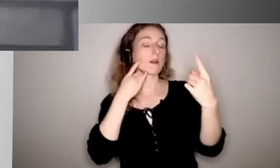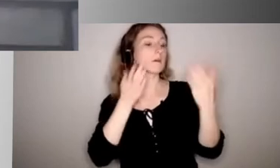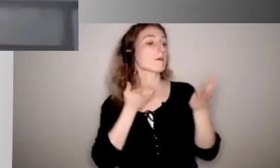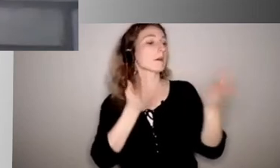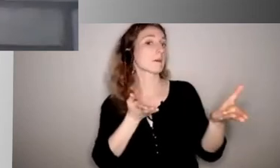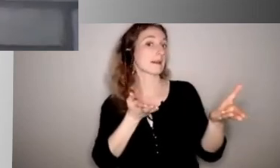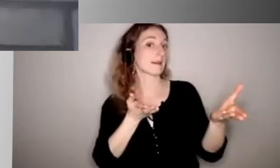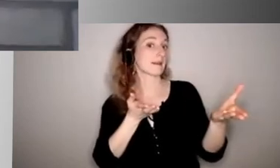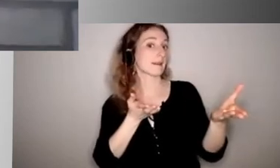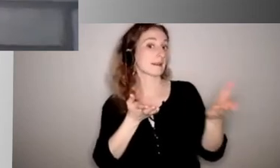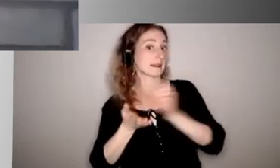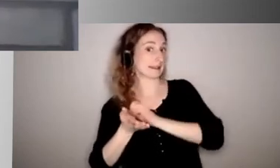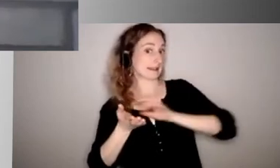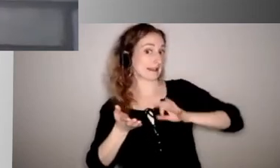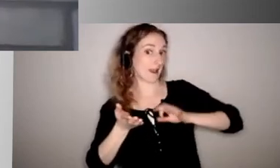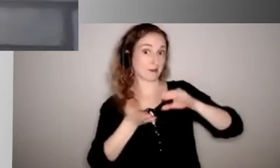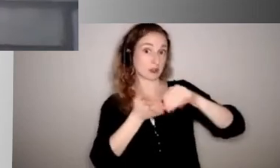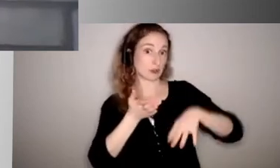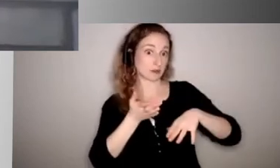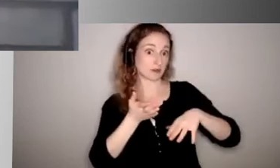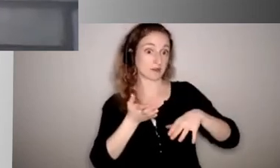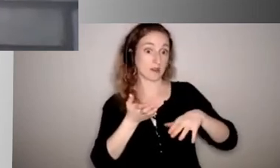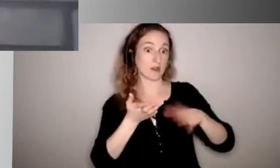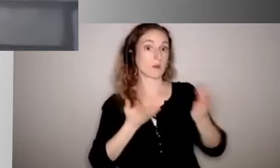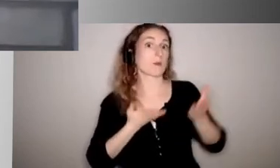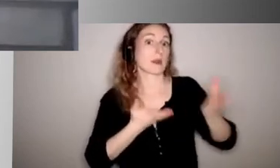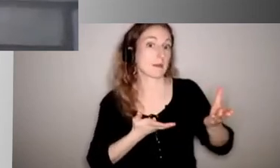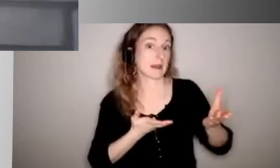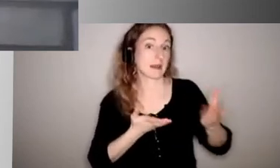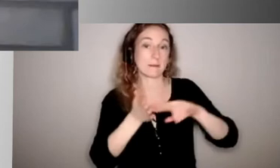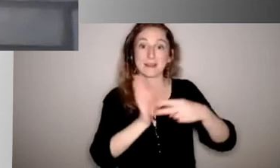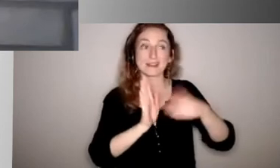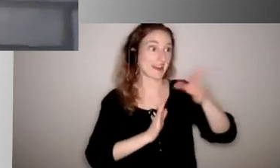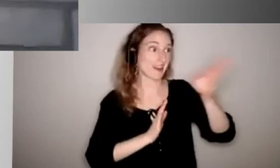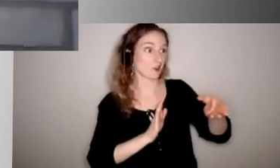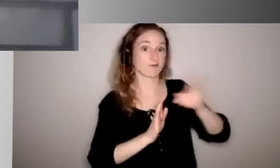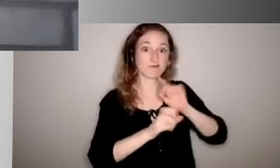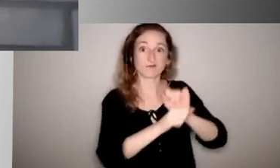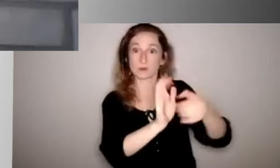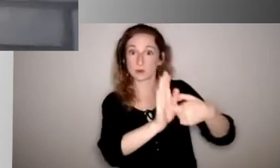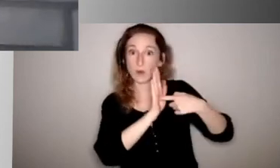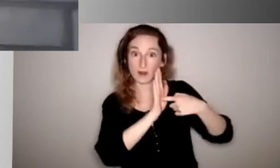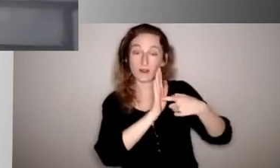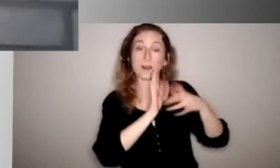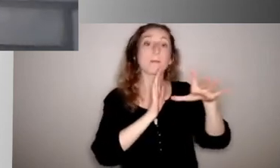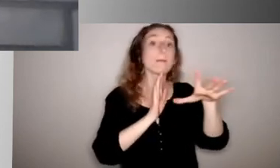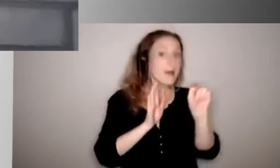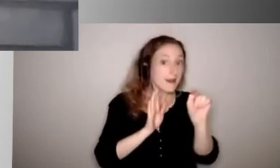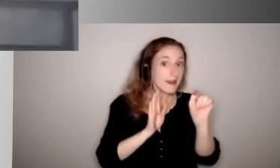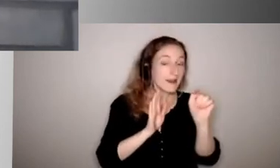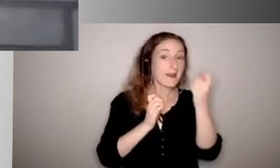there's not a requirement at any point in the day where they will have to wear a mask. However, this is what